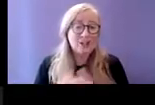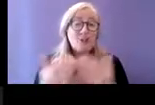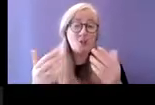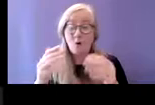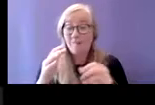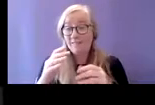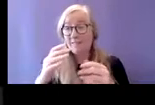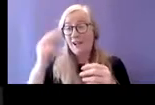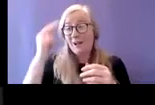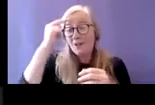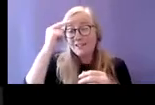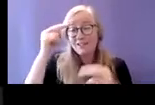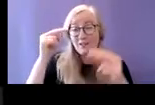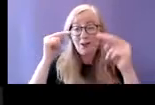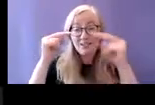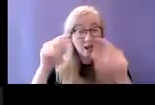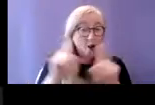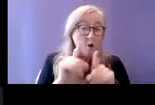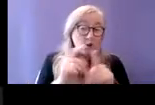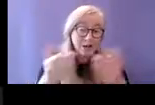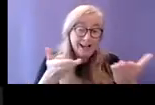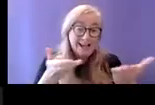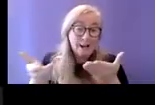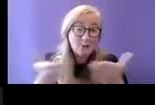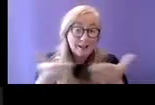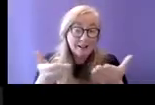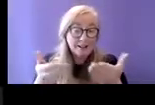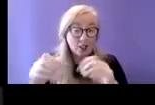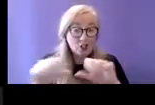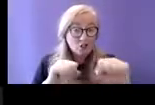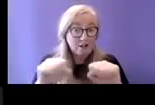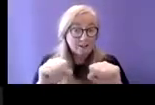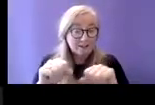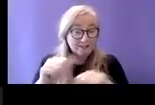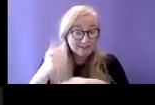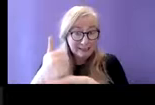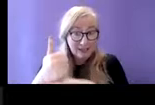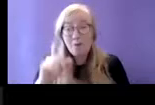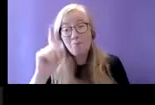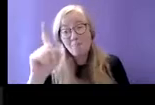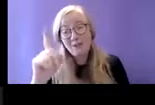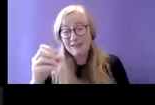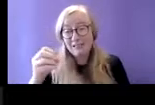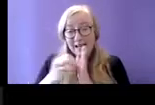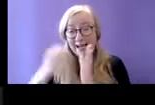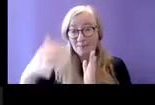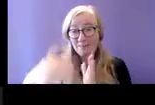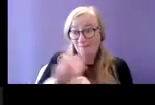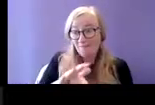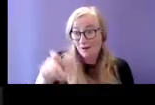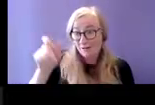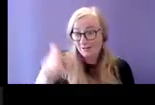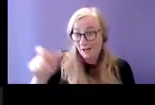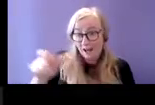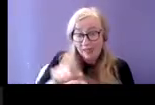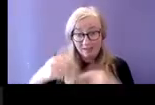as it's fairly expensive for individual therapy for autism to sustain those who